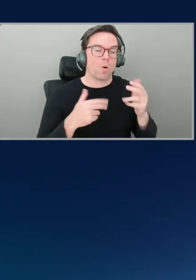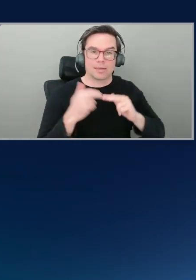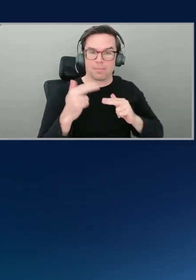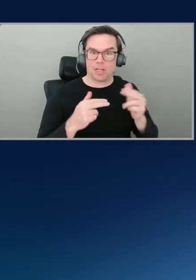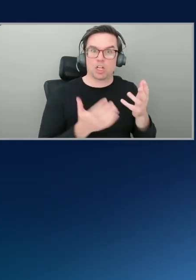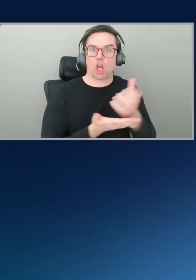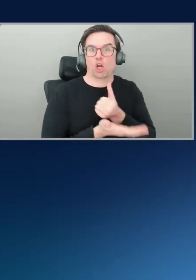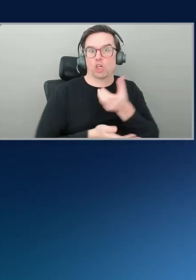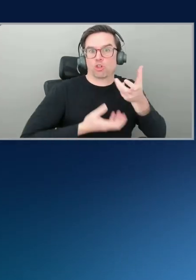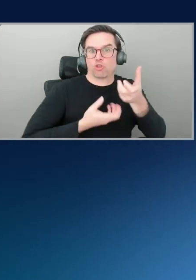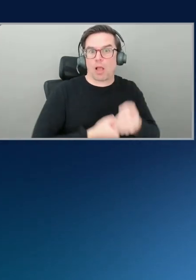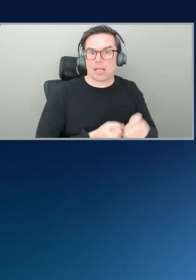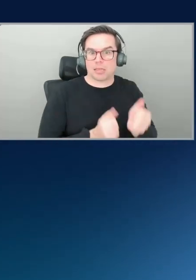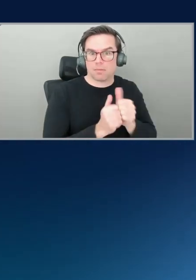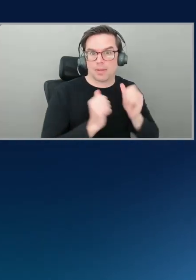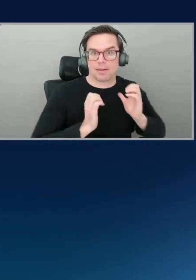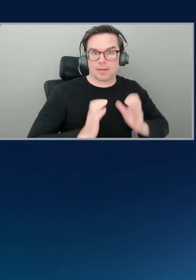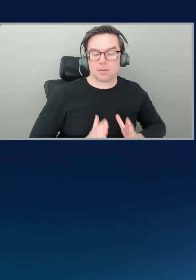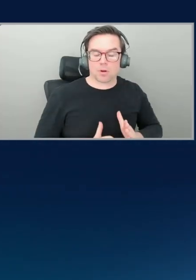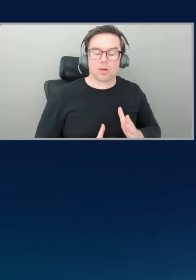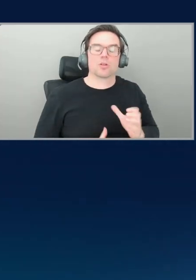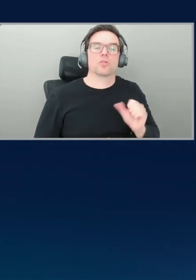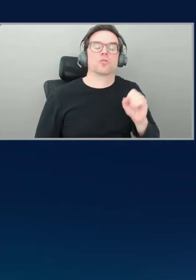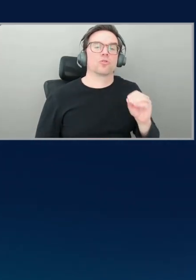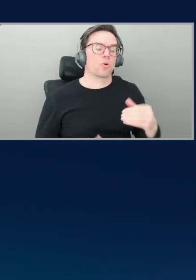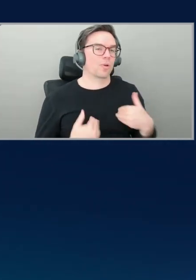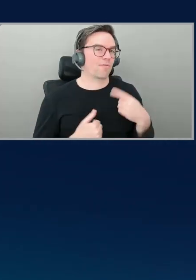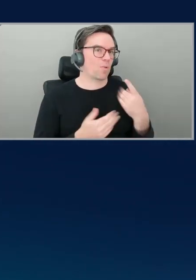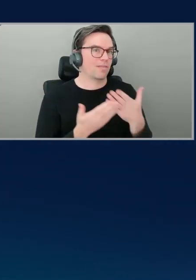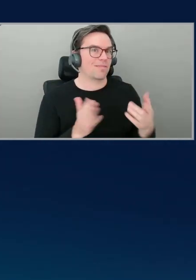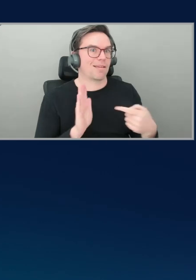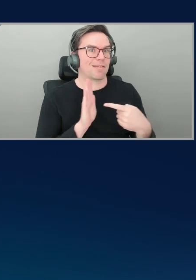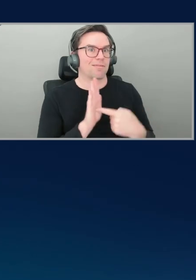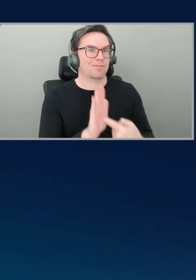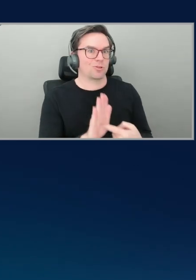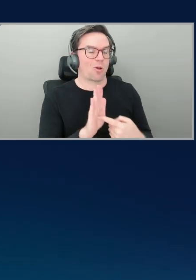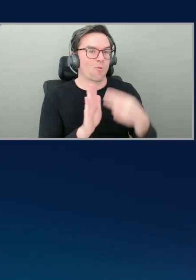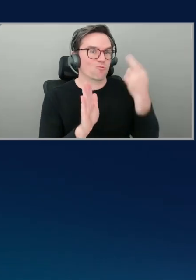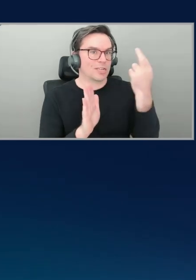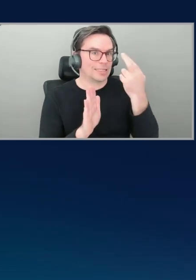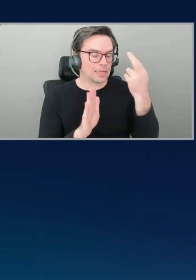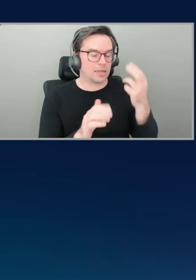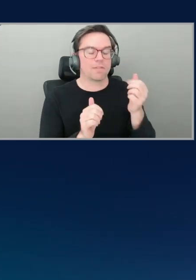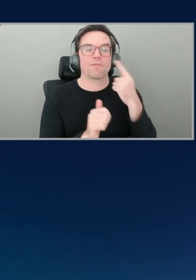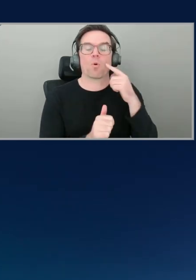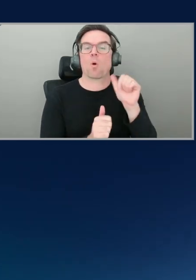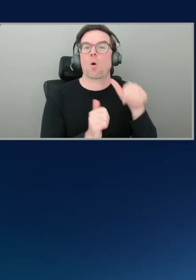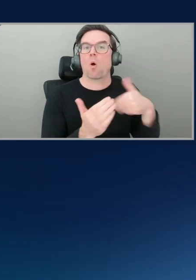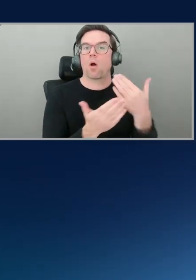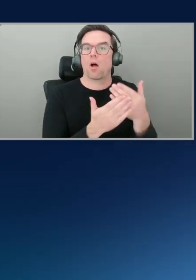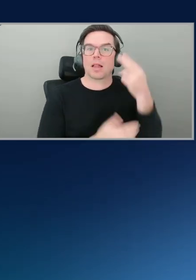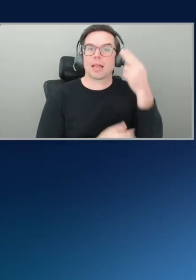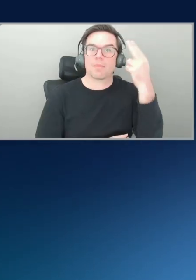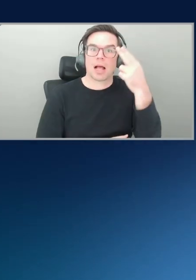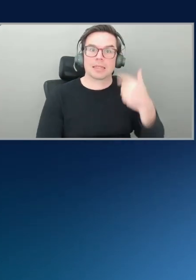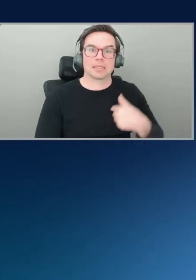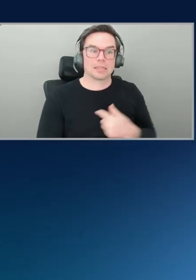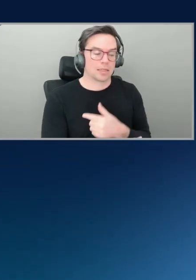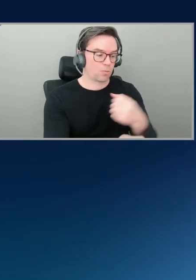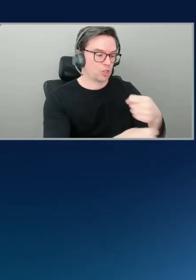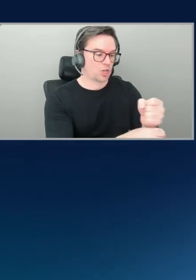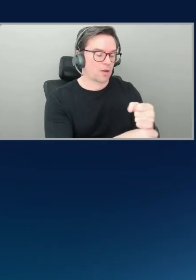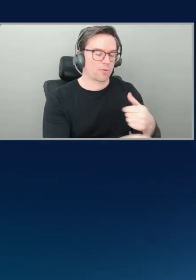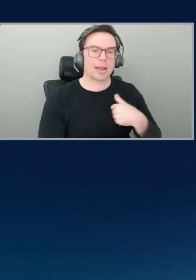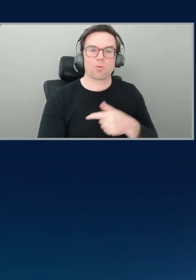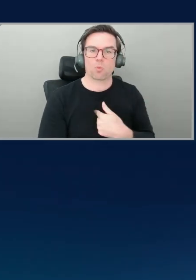out here is we actually have the show reasoning button. So for every hypothesis we generate, you can actually, we actually tell you, like, how did we come up with this